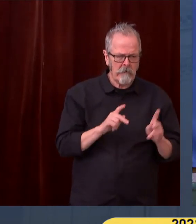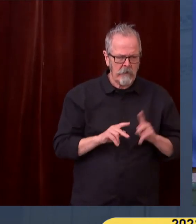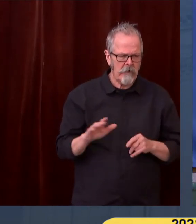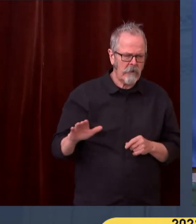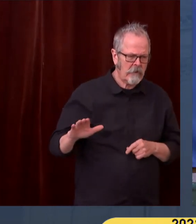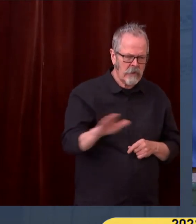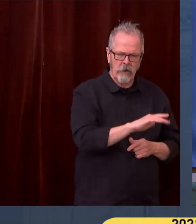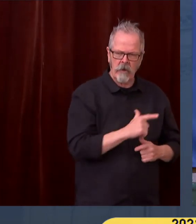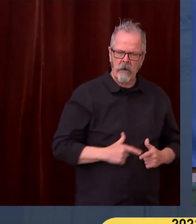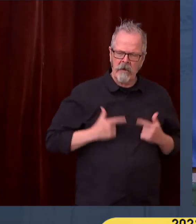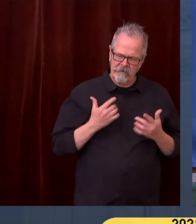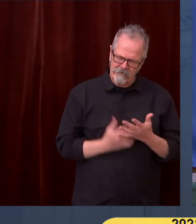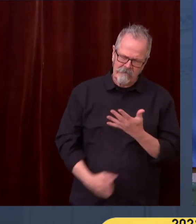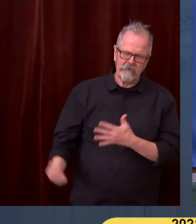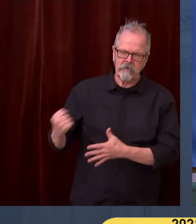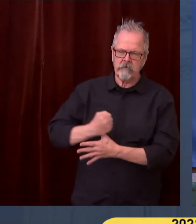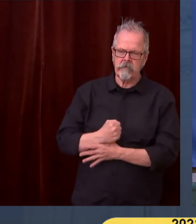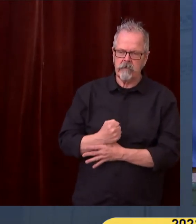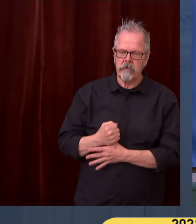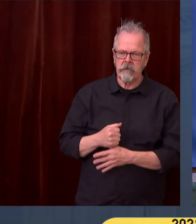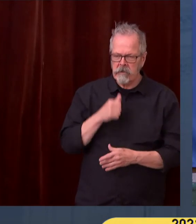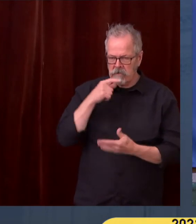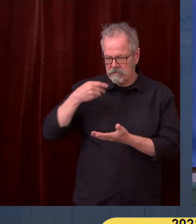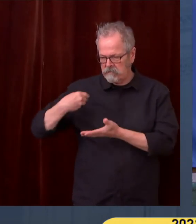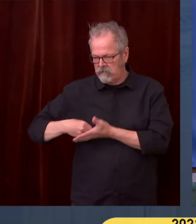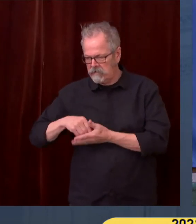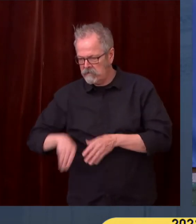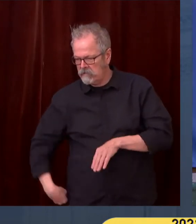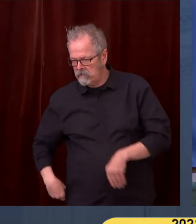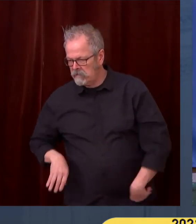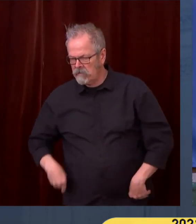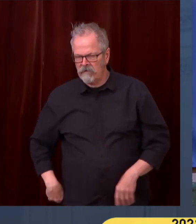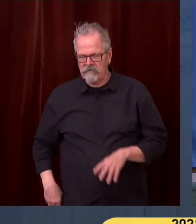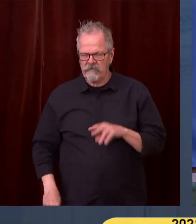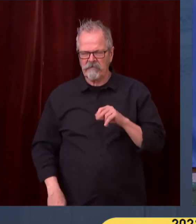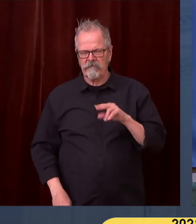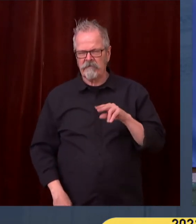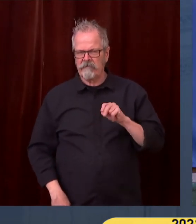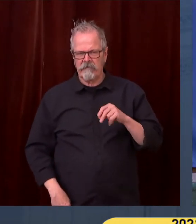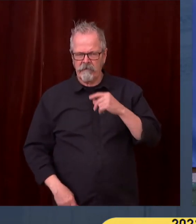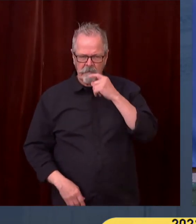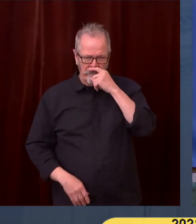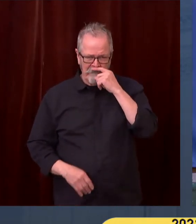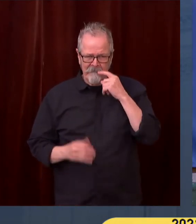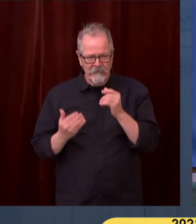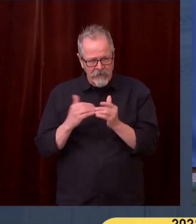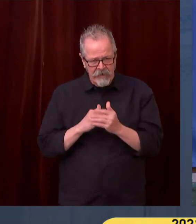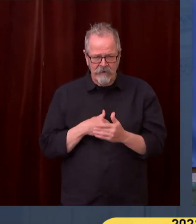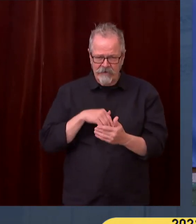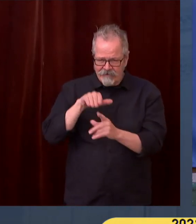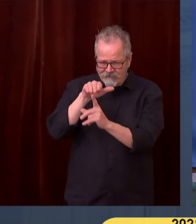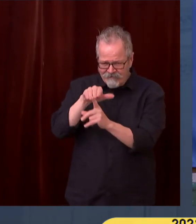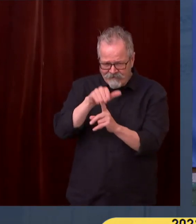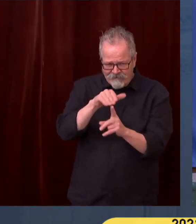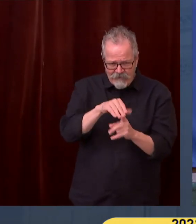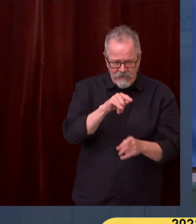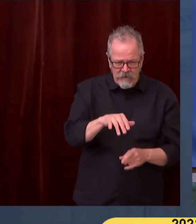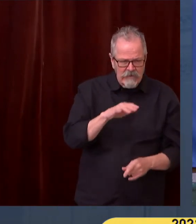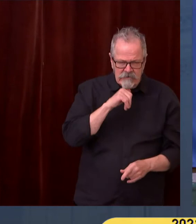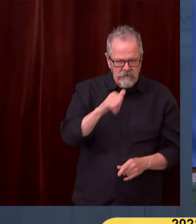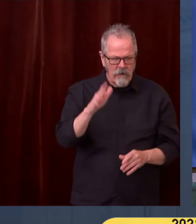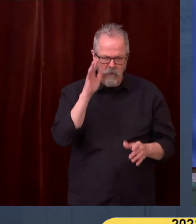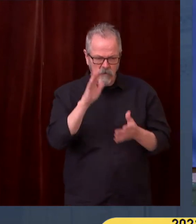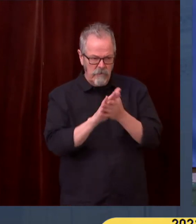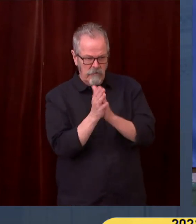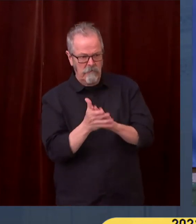also point out that these are not permanent conditions. We know we can improve because we've done it before. We have driven